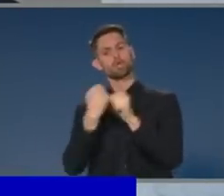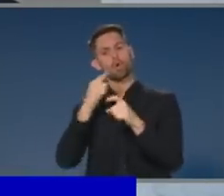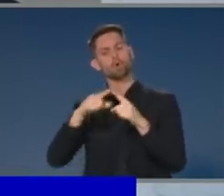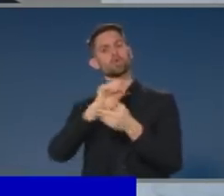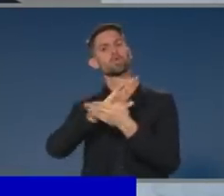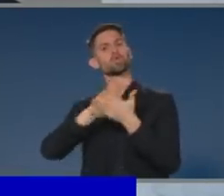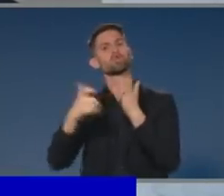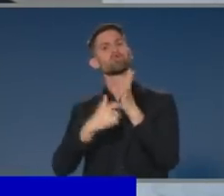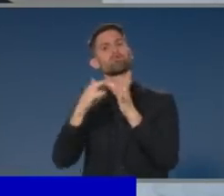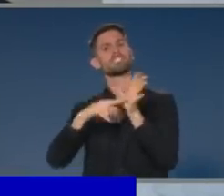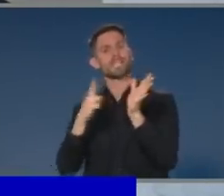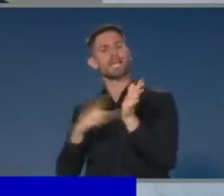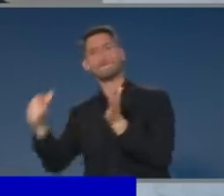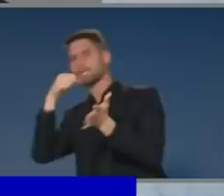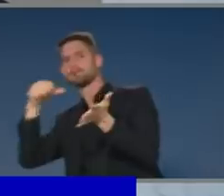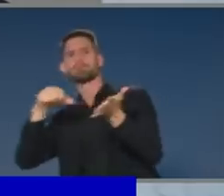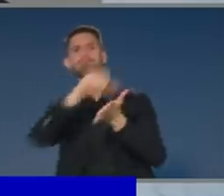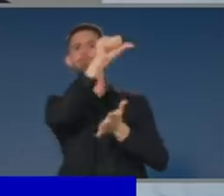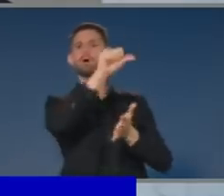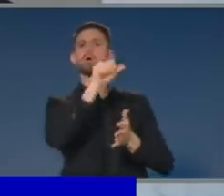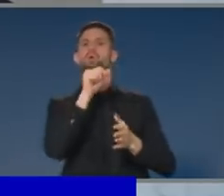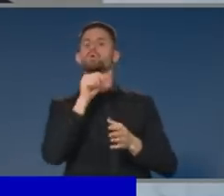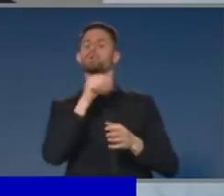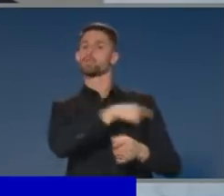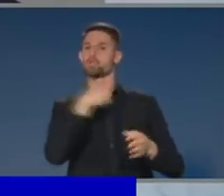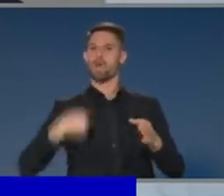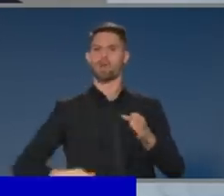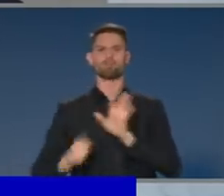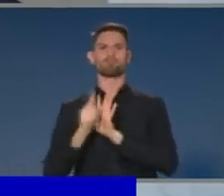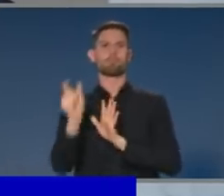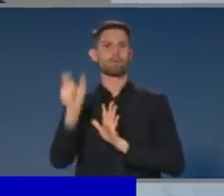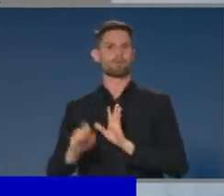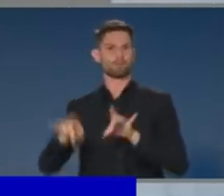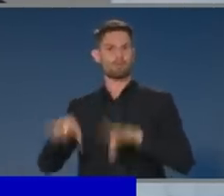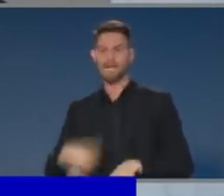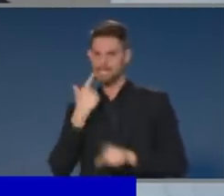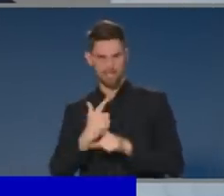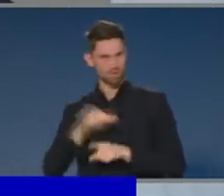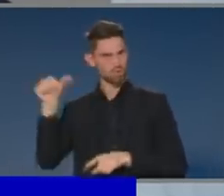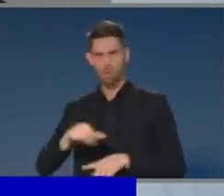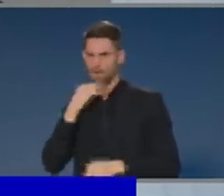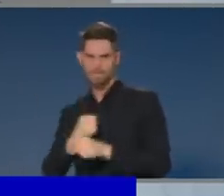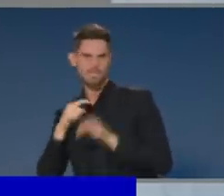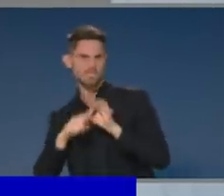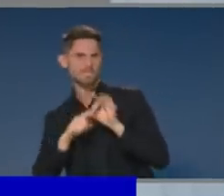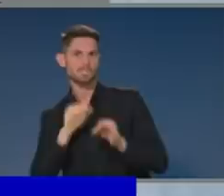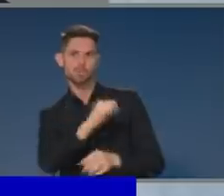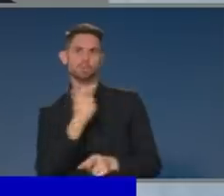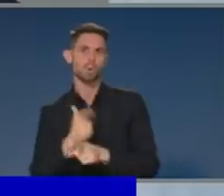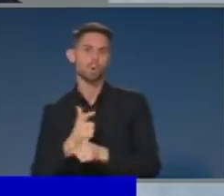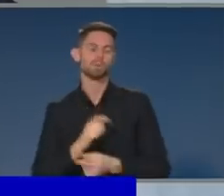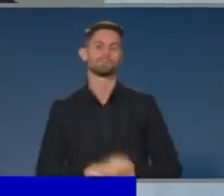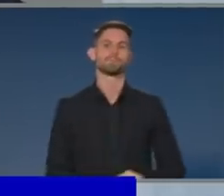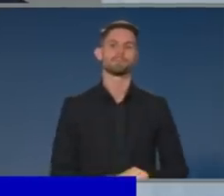of China asking him to appear before a parliamentary committee? Well, I don't involve myself in the activities of parliamentary